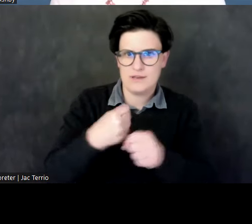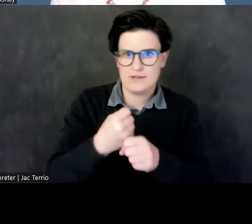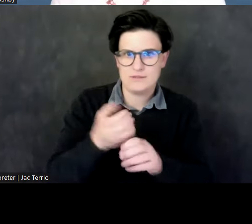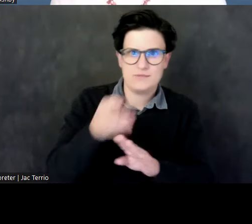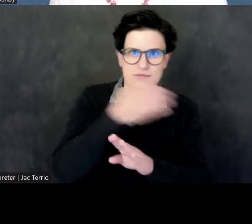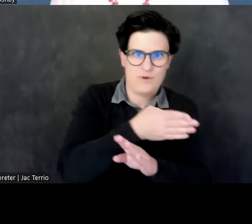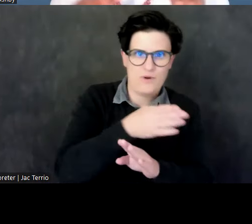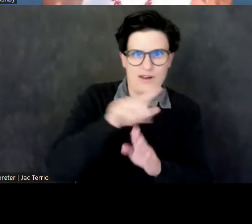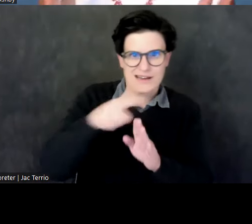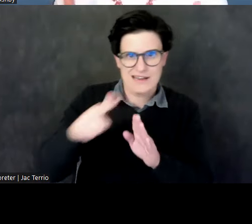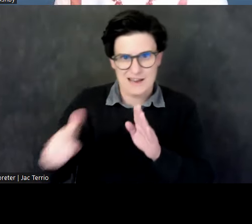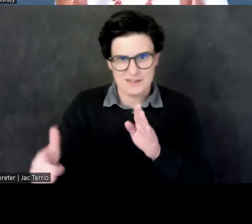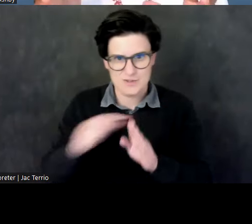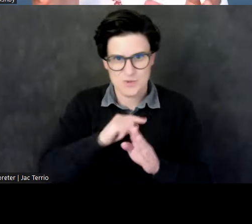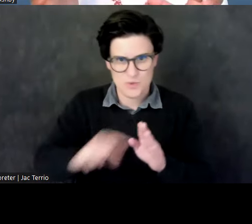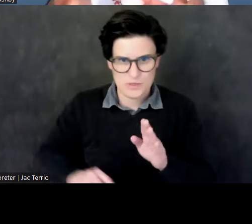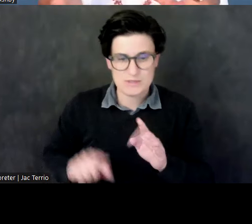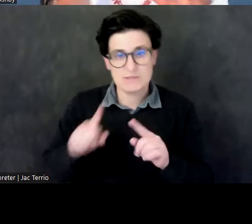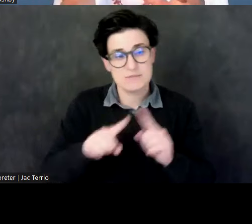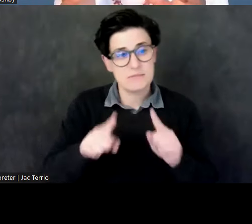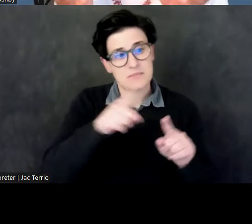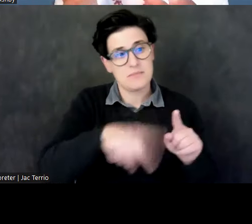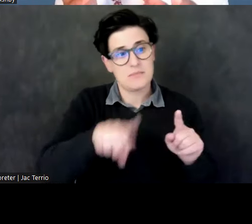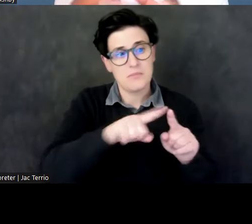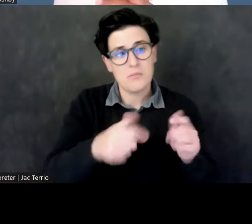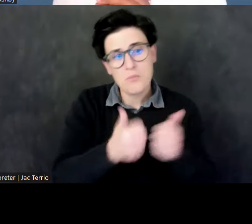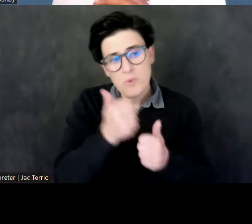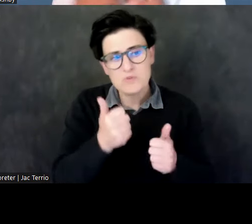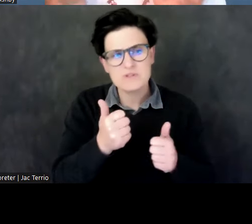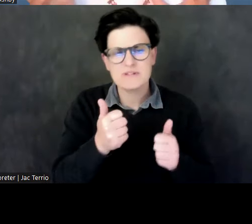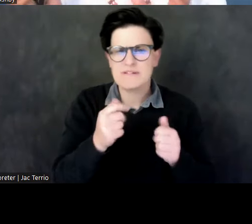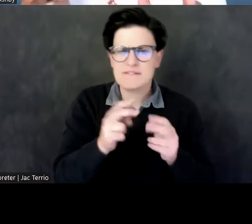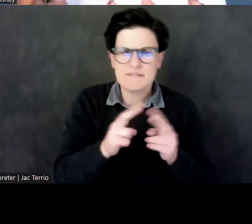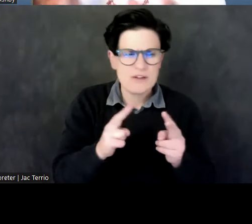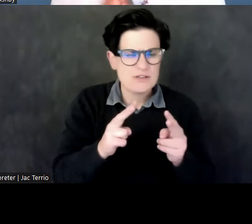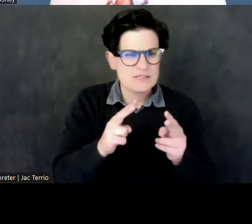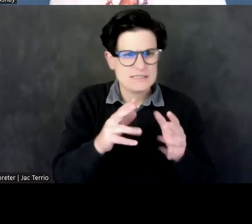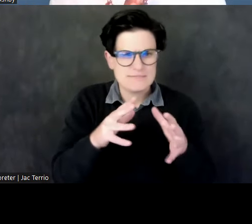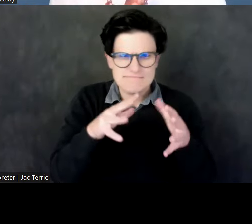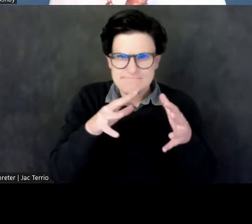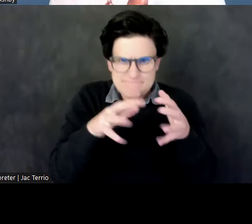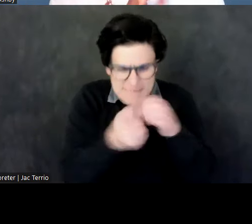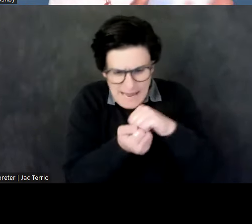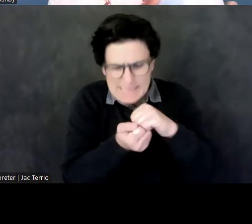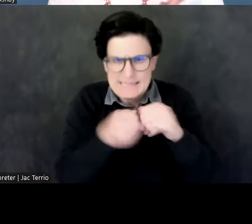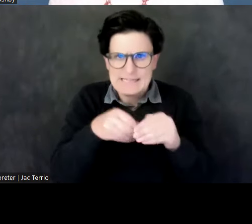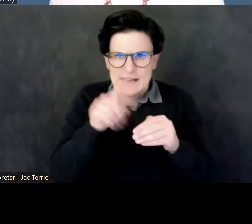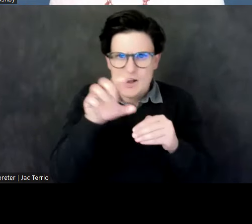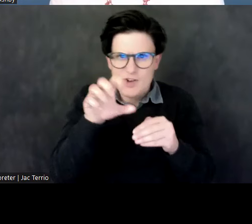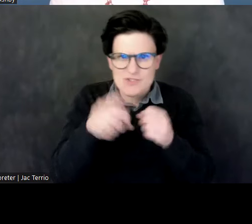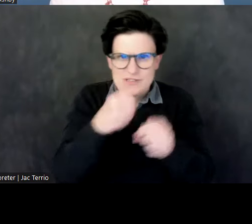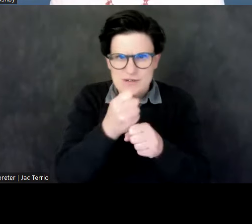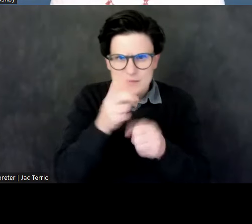queens, but they're mostly tightly packed in this 100-year period from about